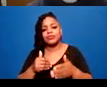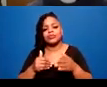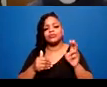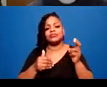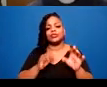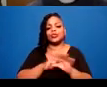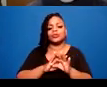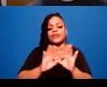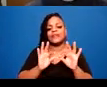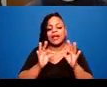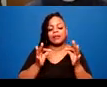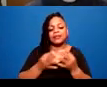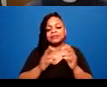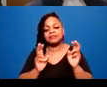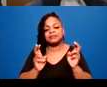if that's an option.